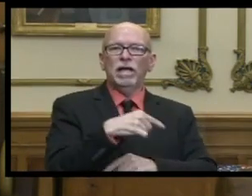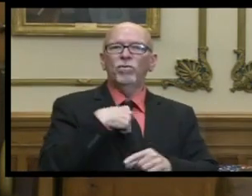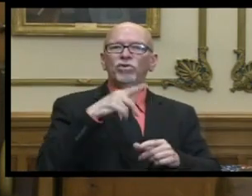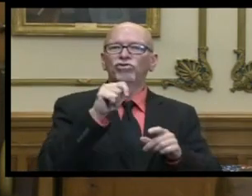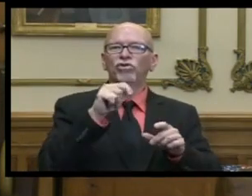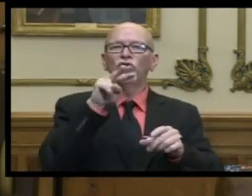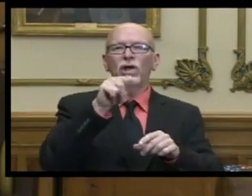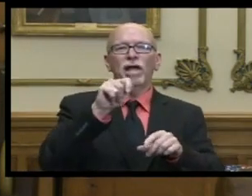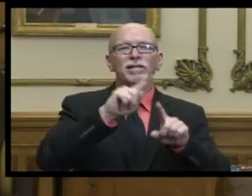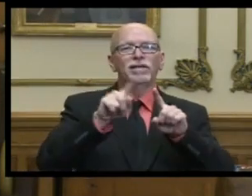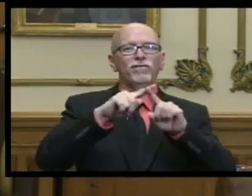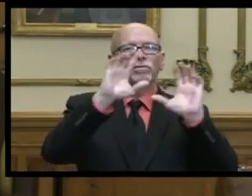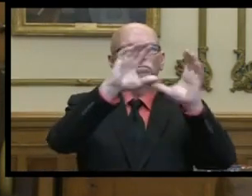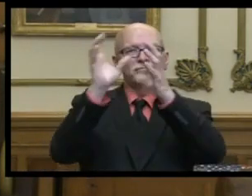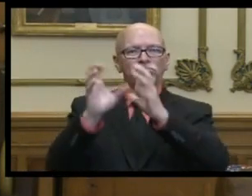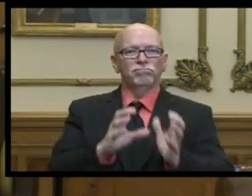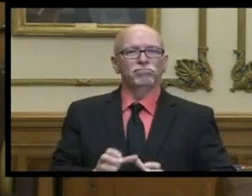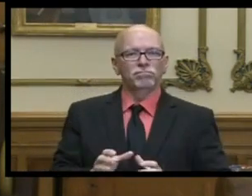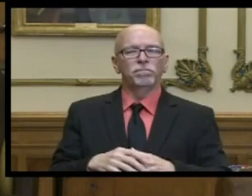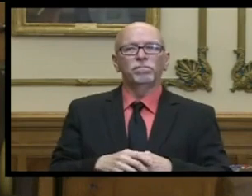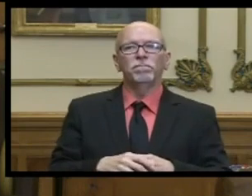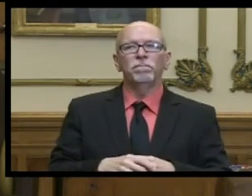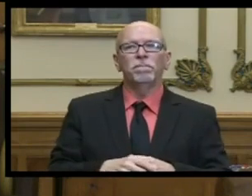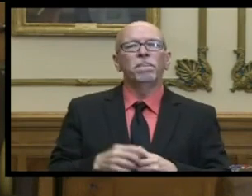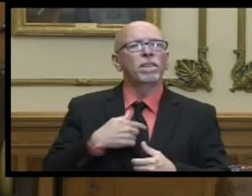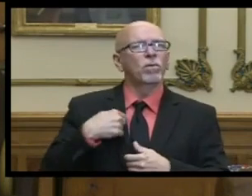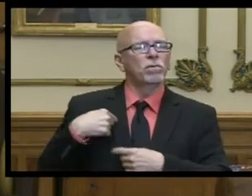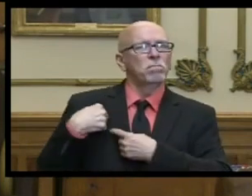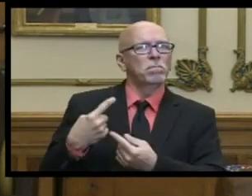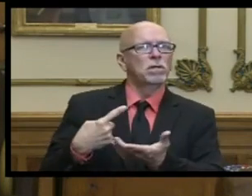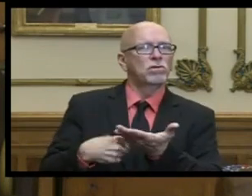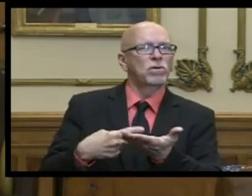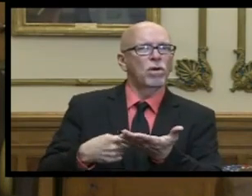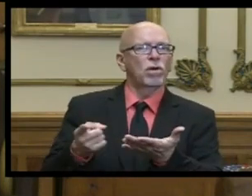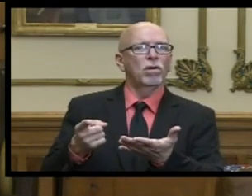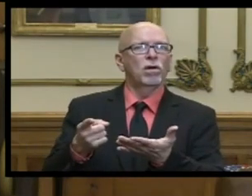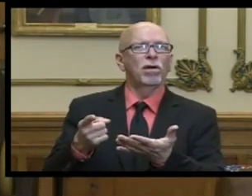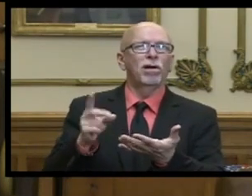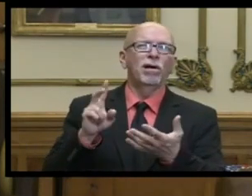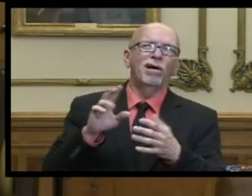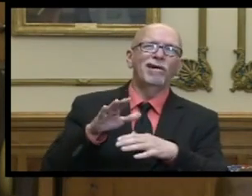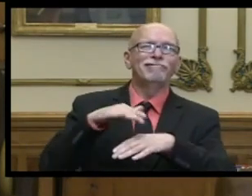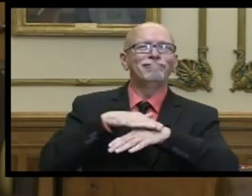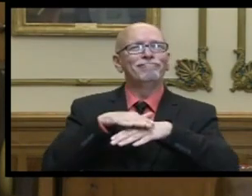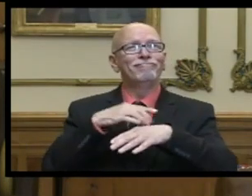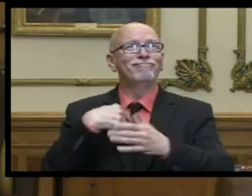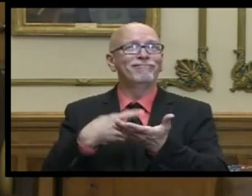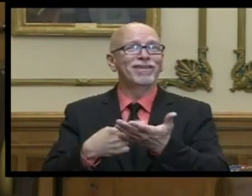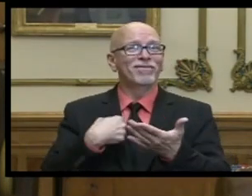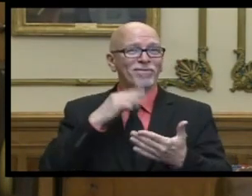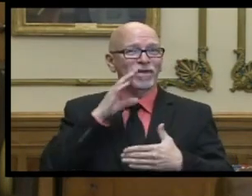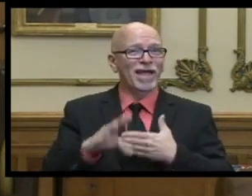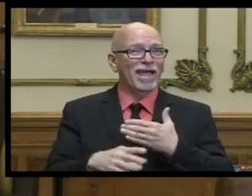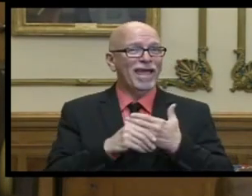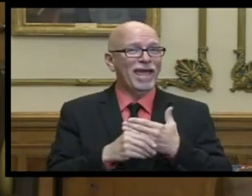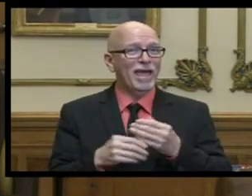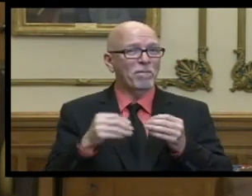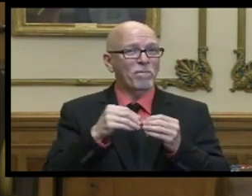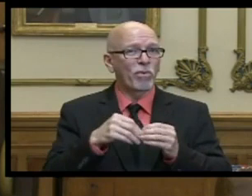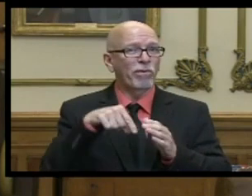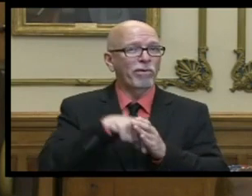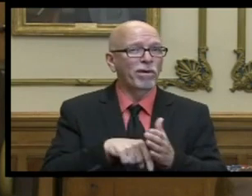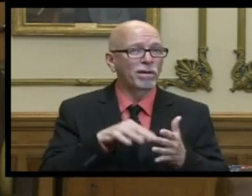of the state over time we have been talking uh very superficially about adding on to the study to